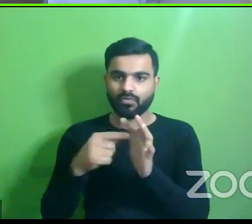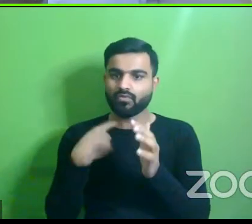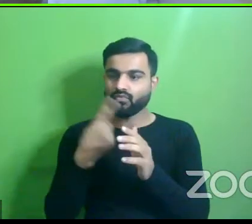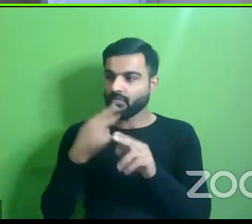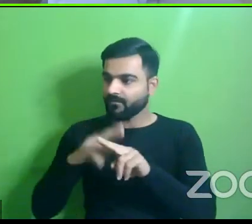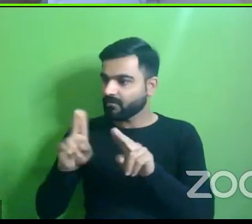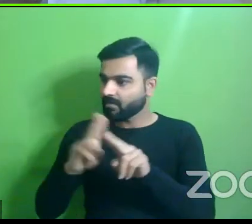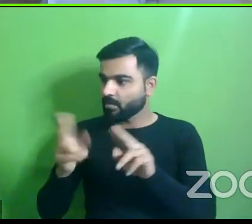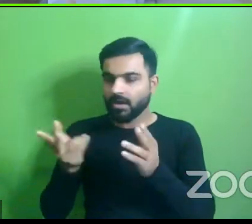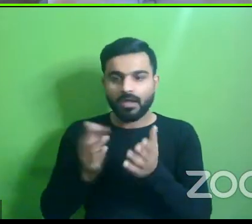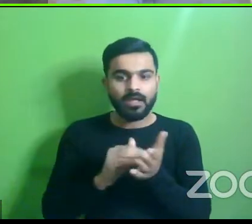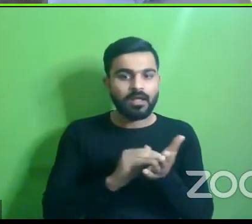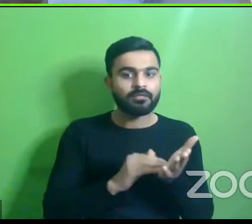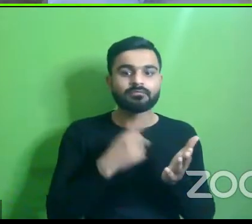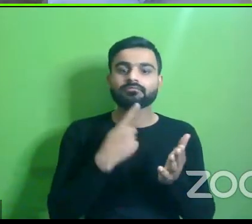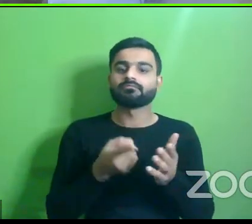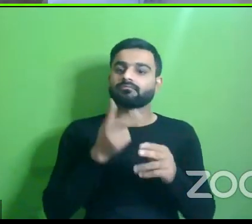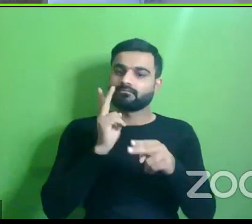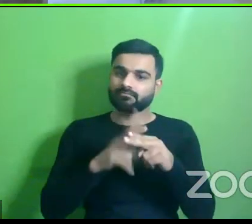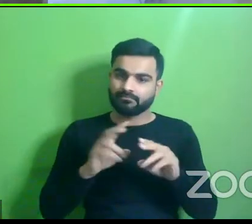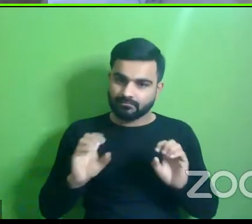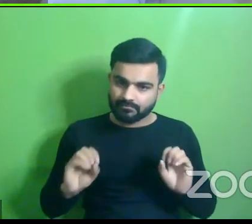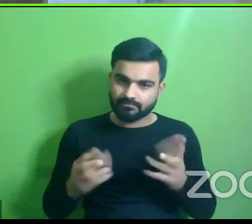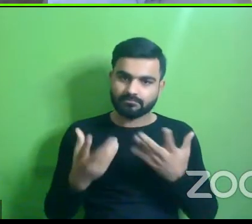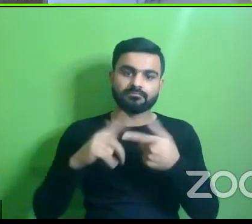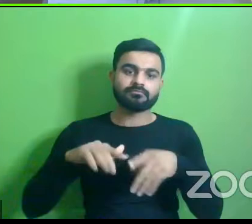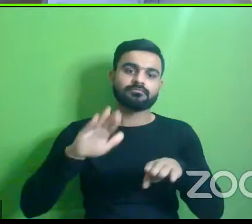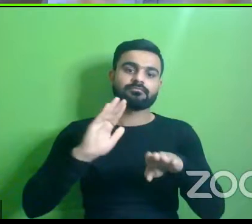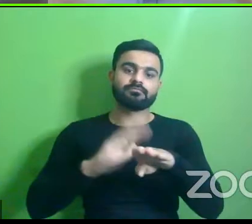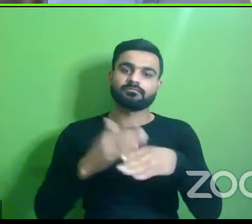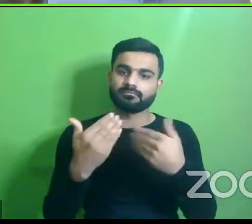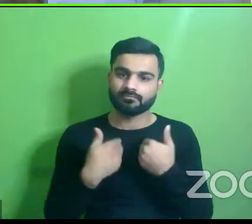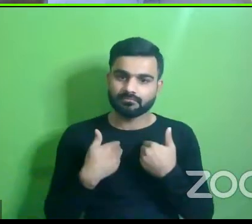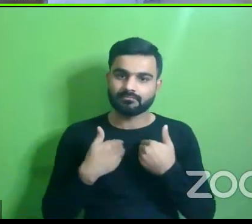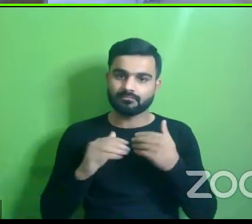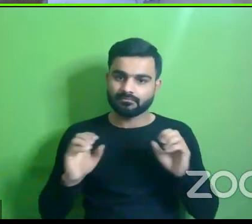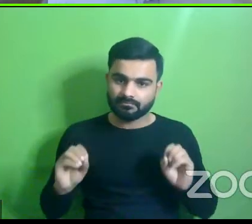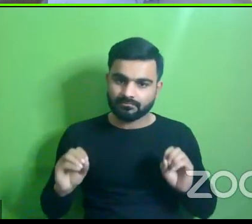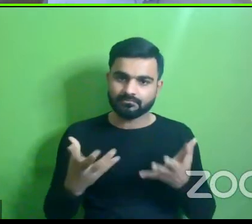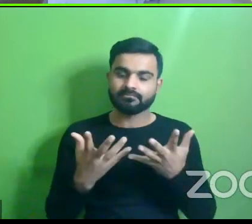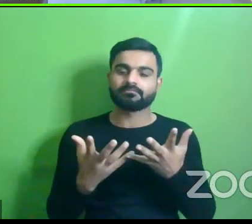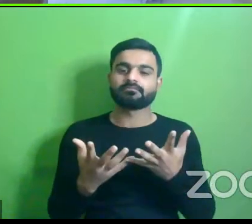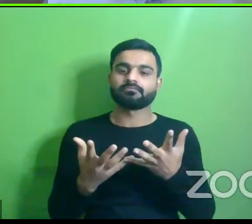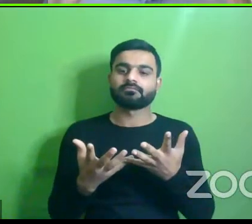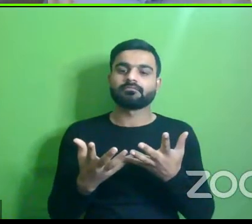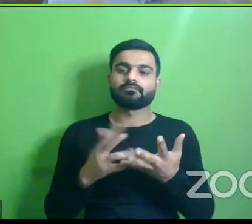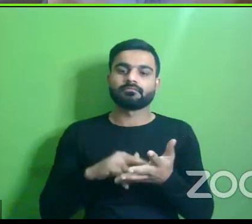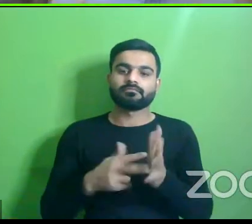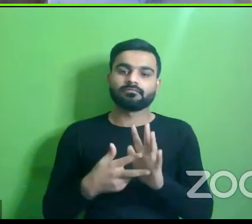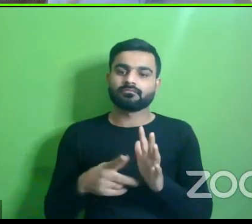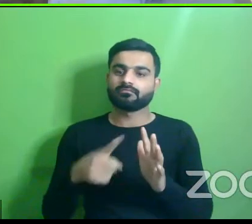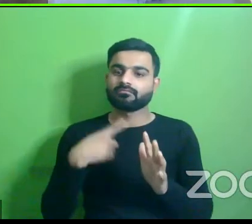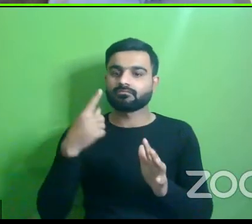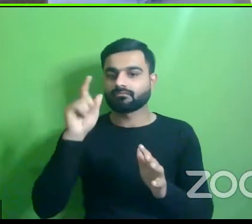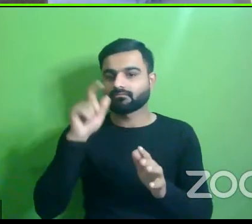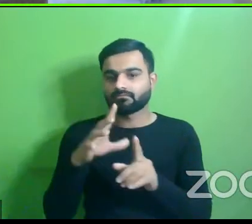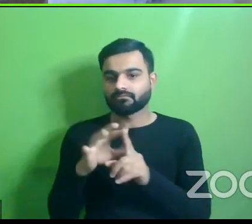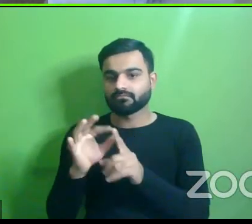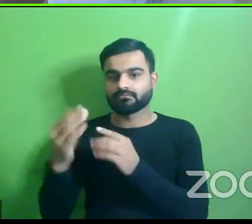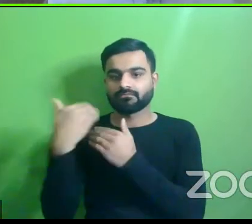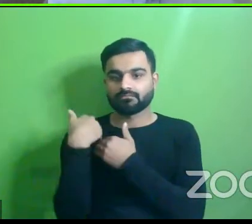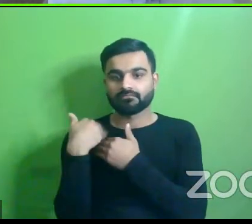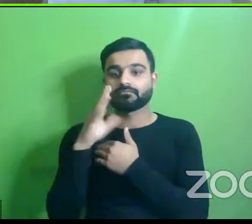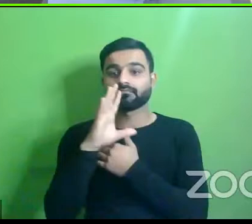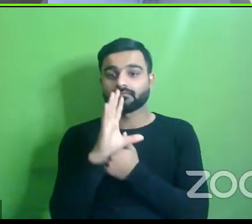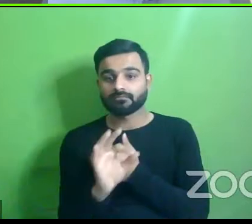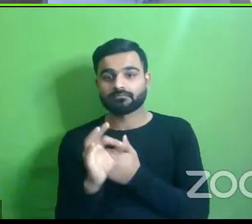the court against it's it's the beginning of our journey and in the beginning of the journey um who who does the ownership lie with